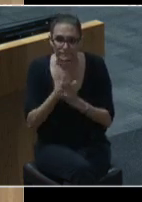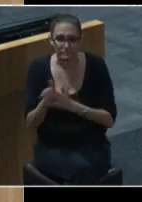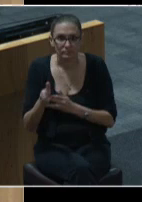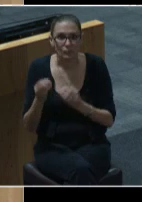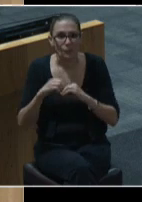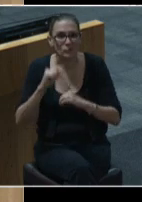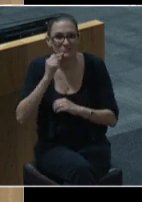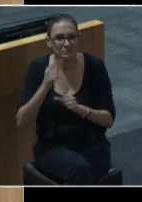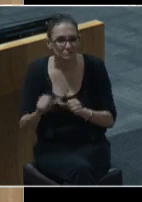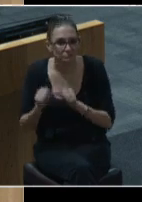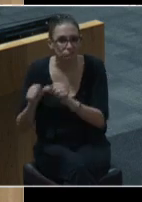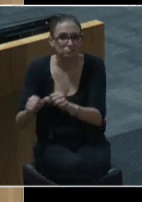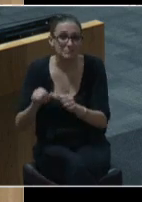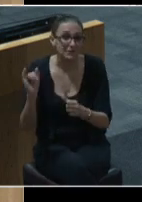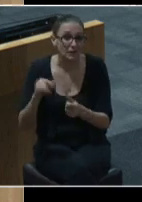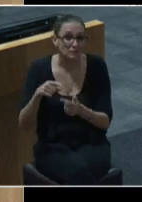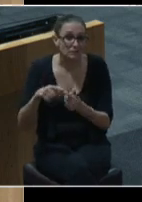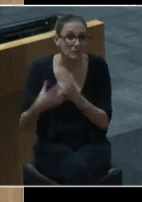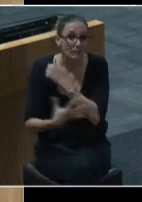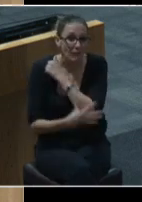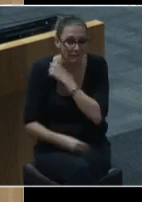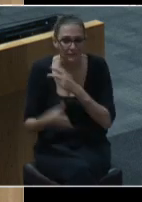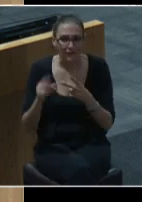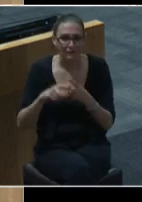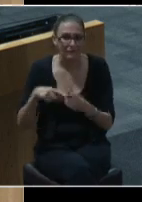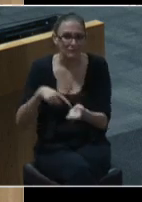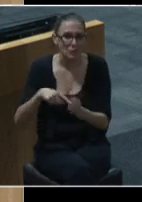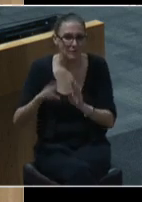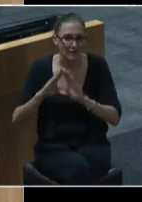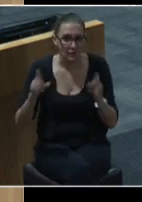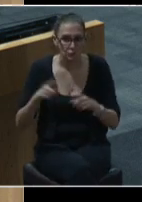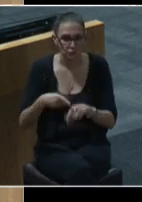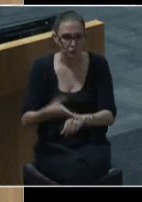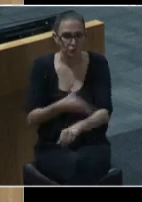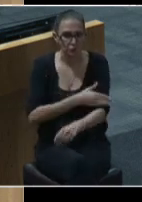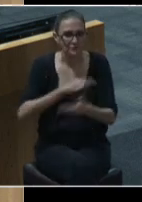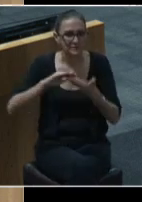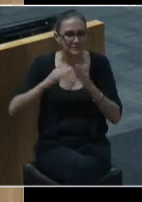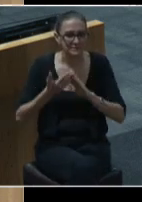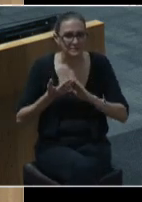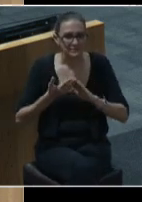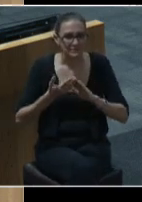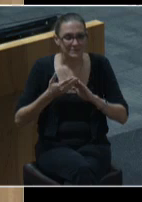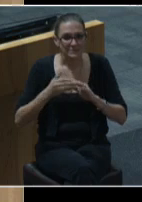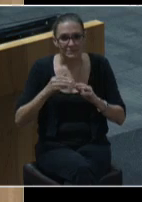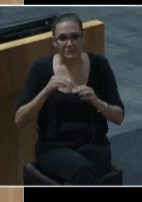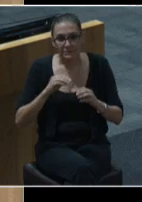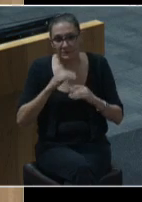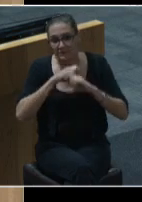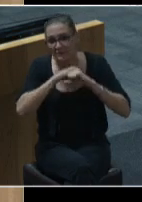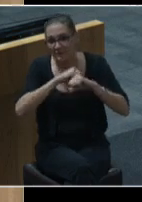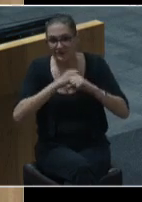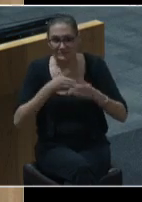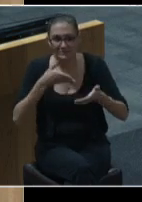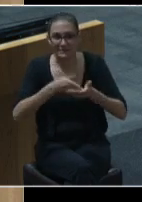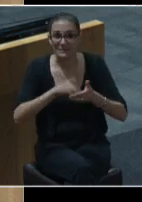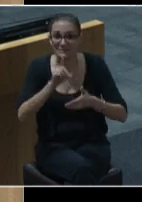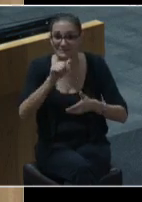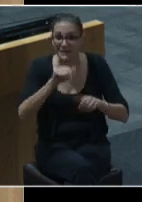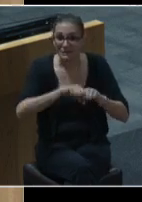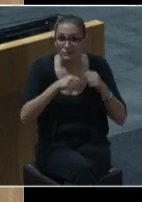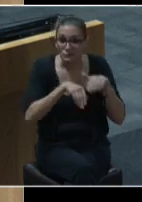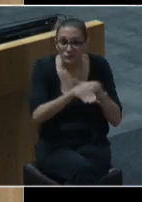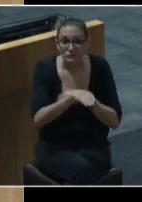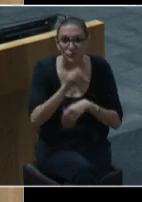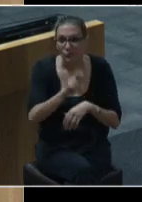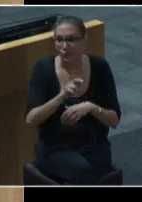of affordable housing. To improve the city's defenses against data breaches or other compromises of our network or applications,